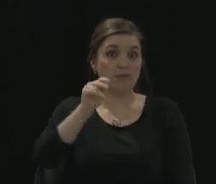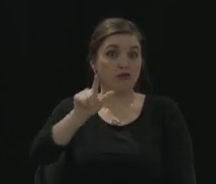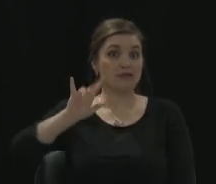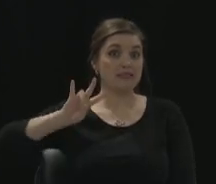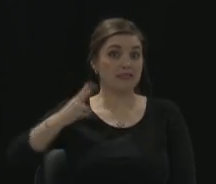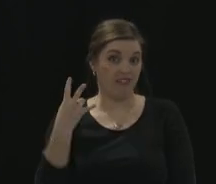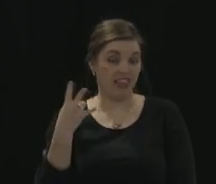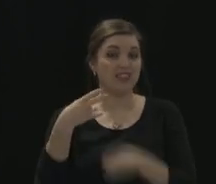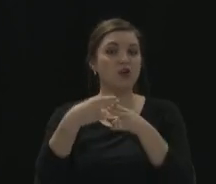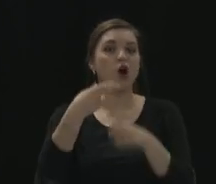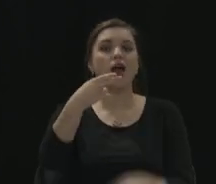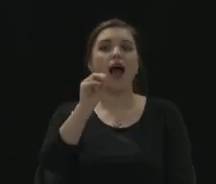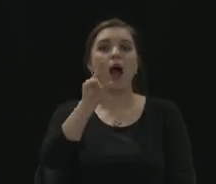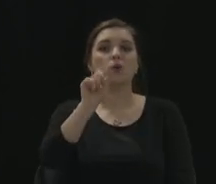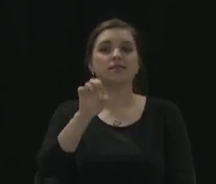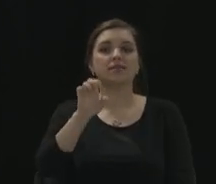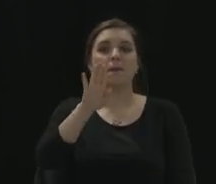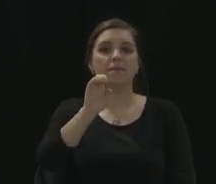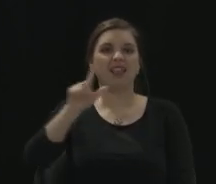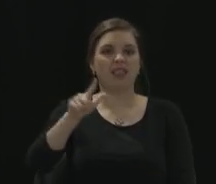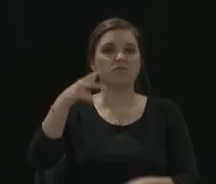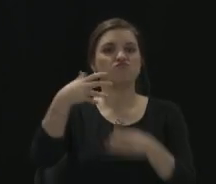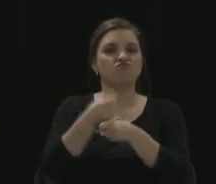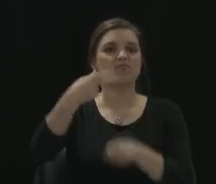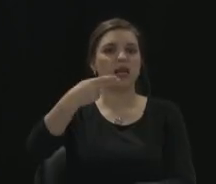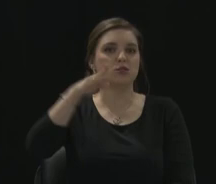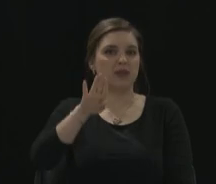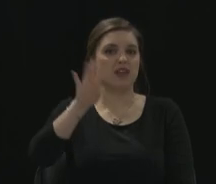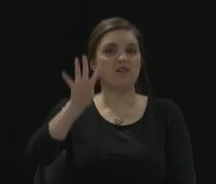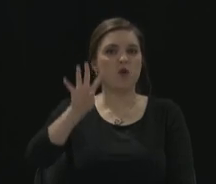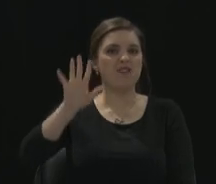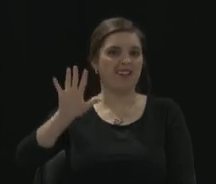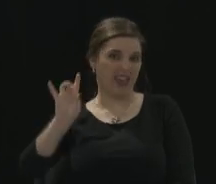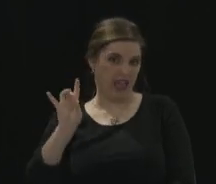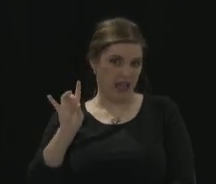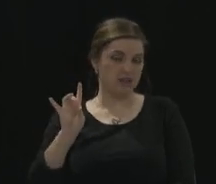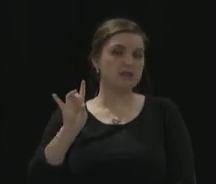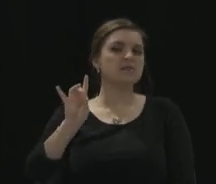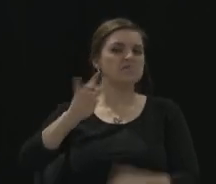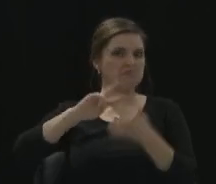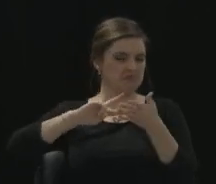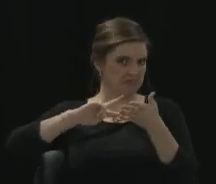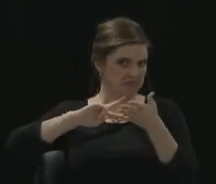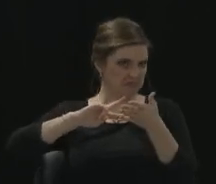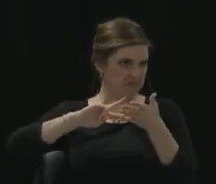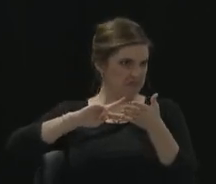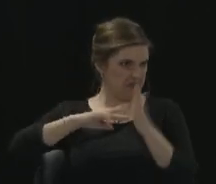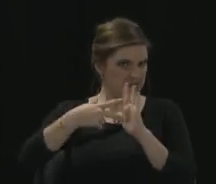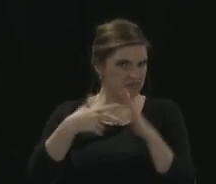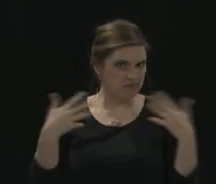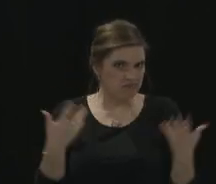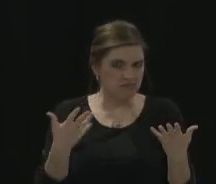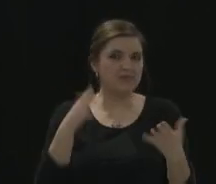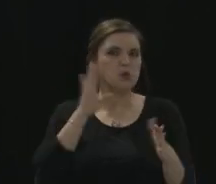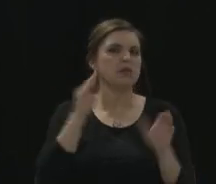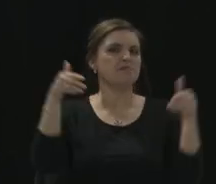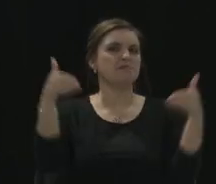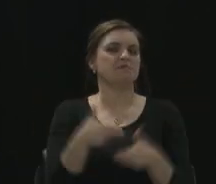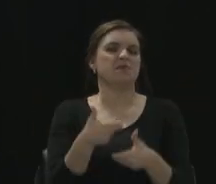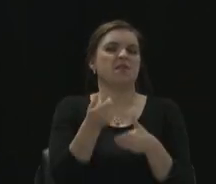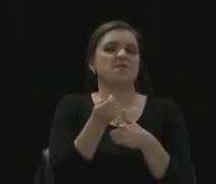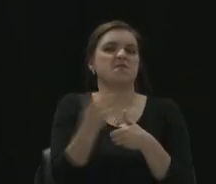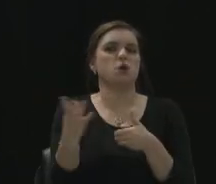458 which essentially is going to be introducing a few, I think, minor, but